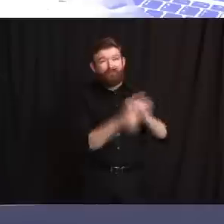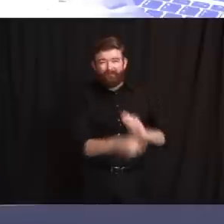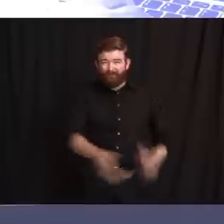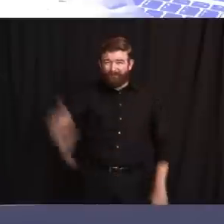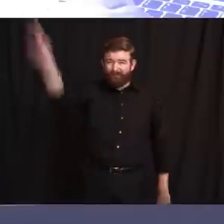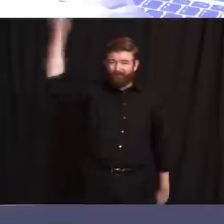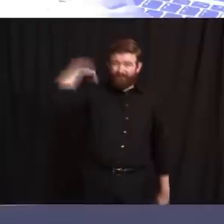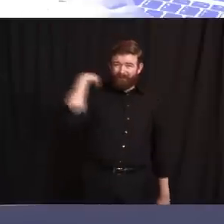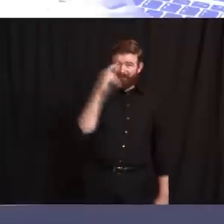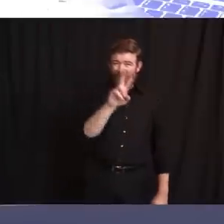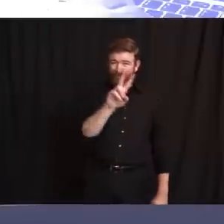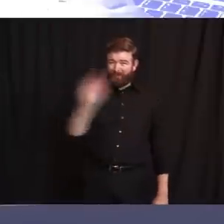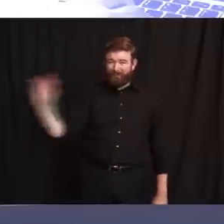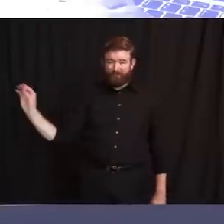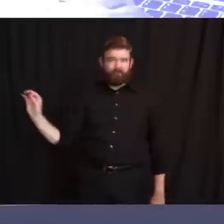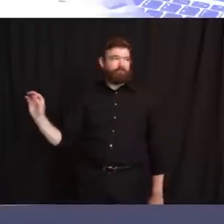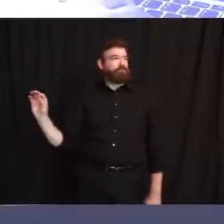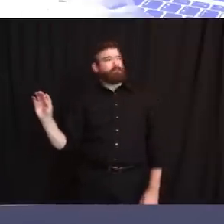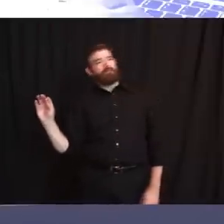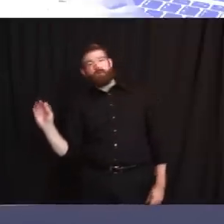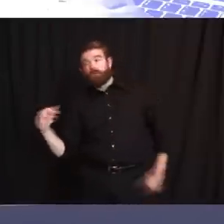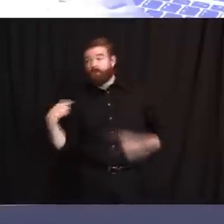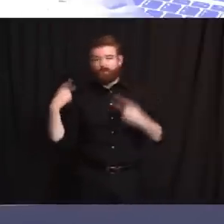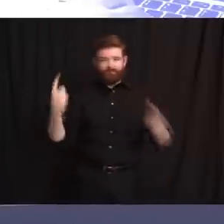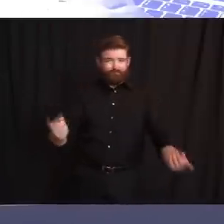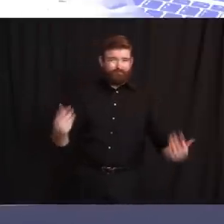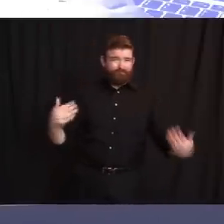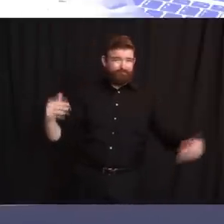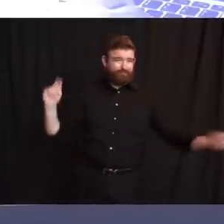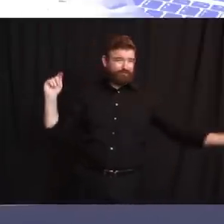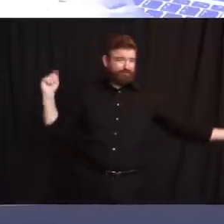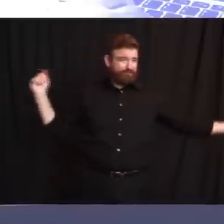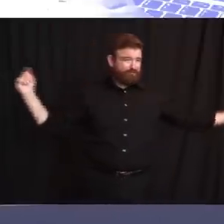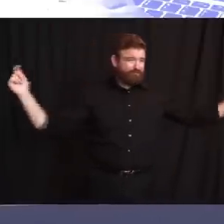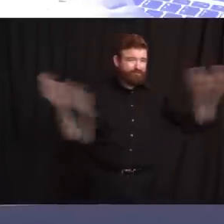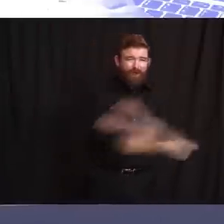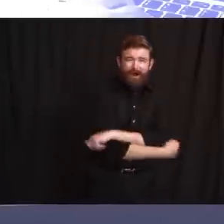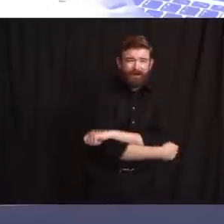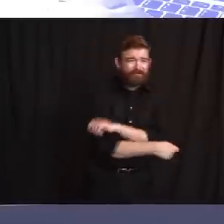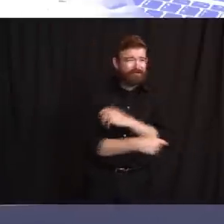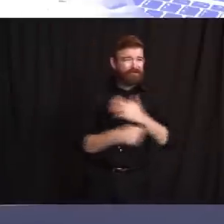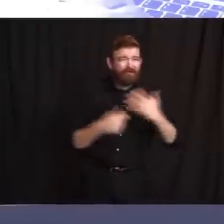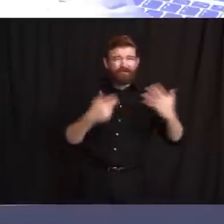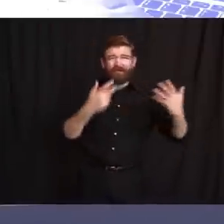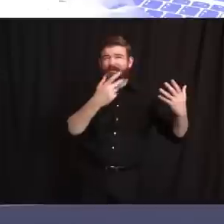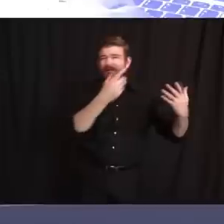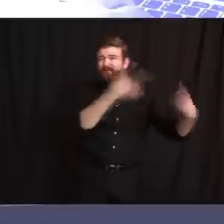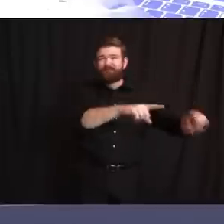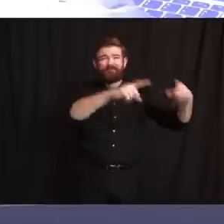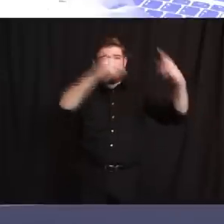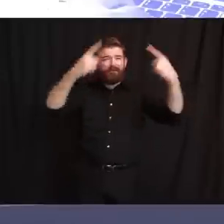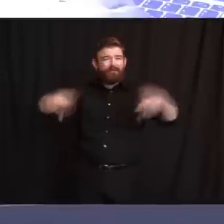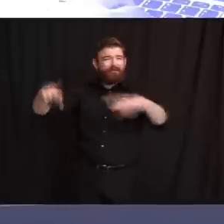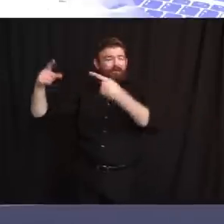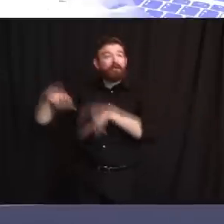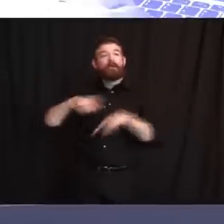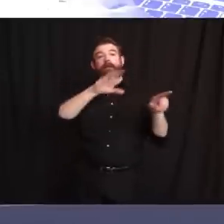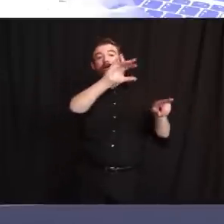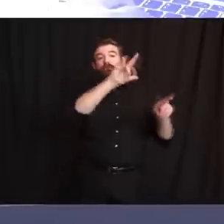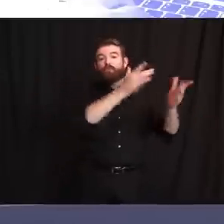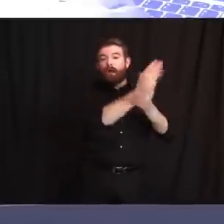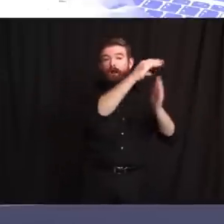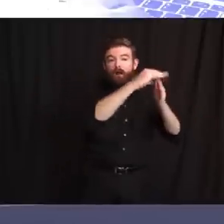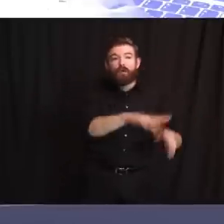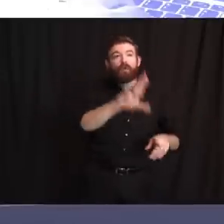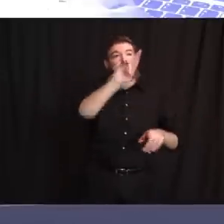We'll be consulting with a wide range of stakeholders, including civil rights leaders, police unions, religious leaders, victims advocates, and